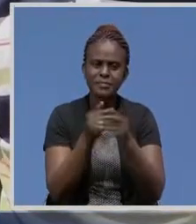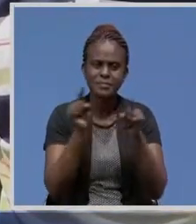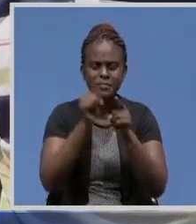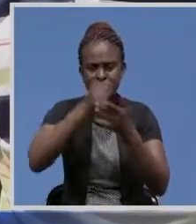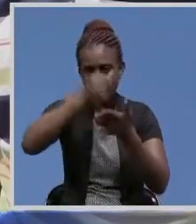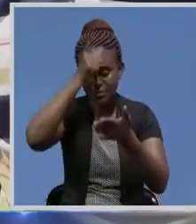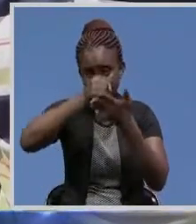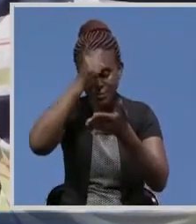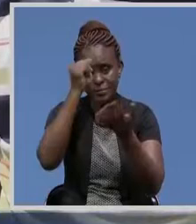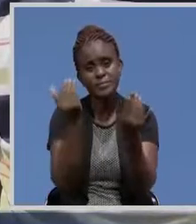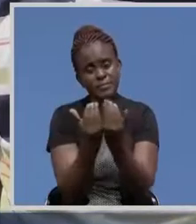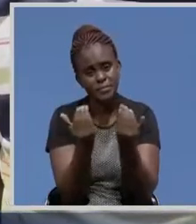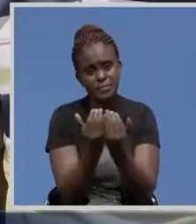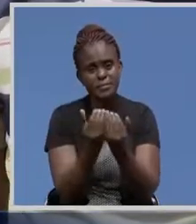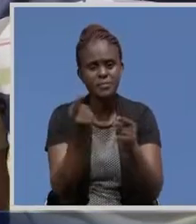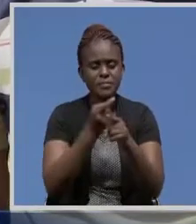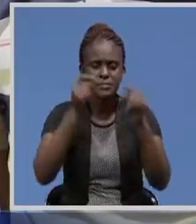student had requested that they meet him.